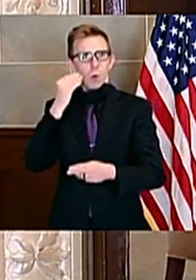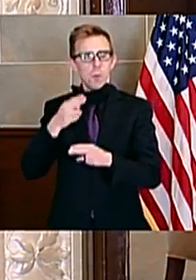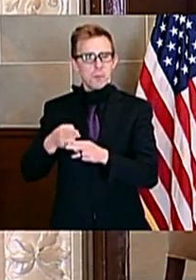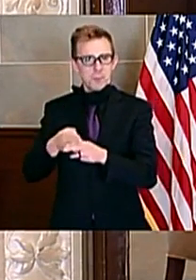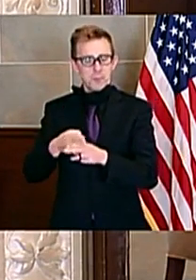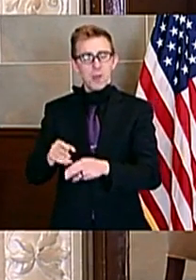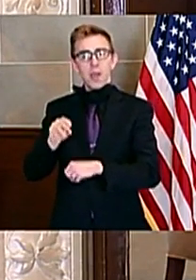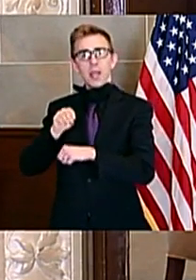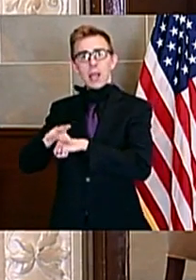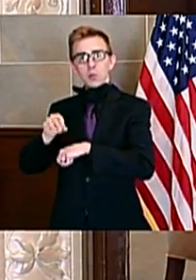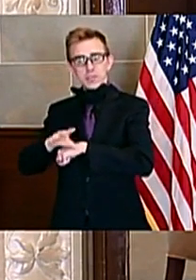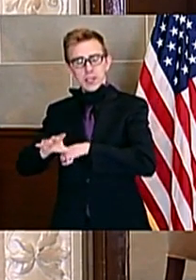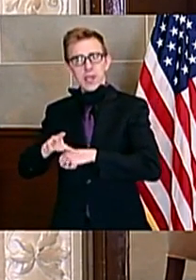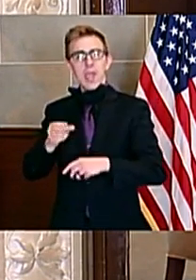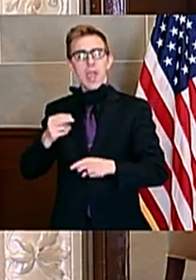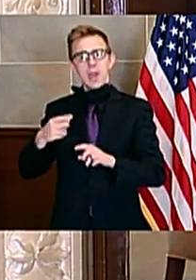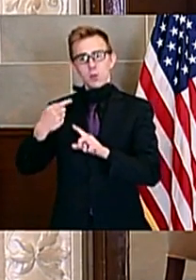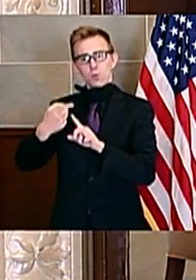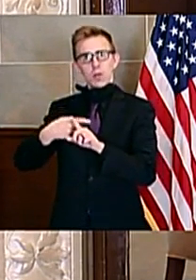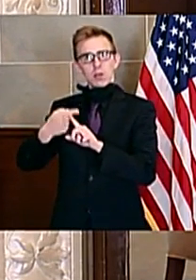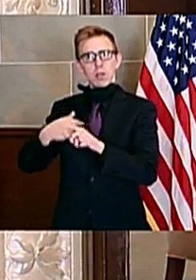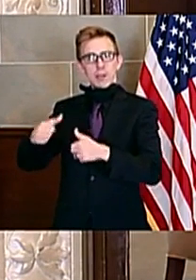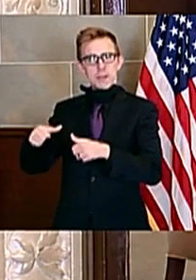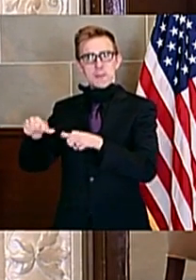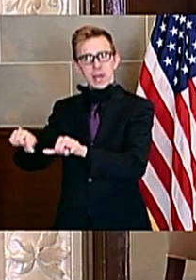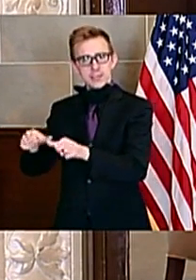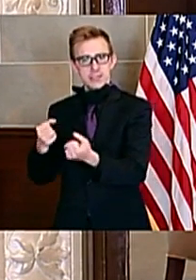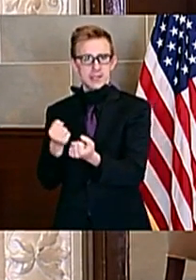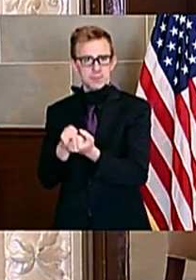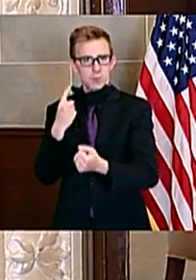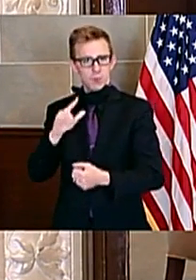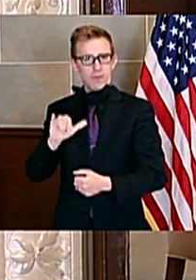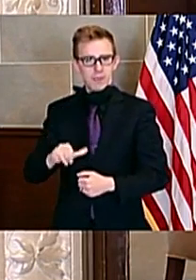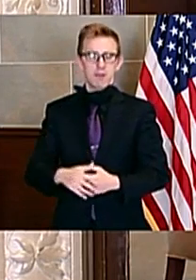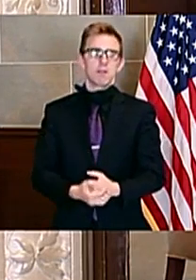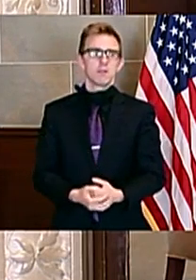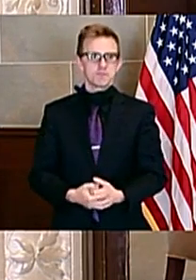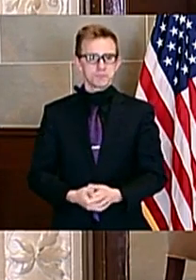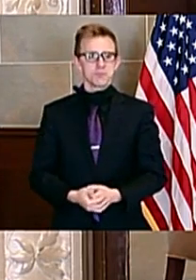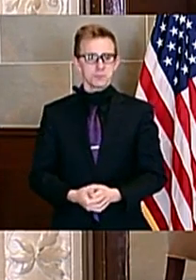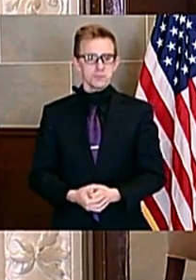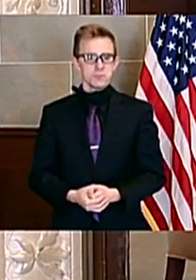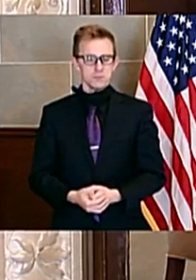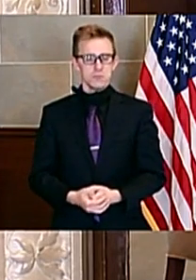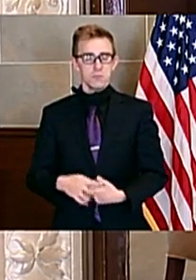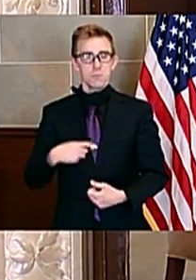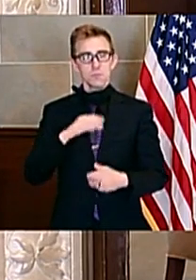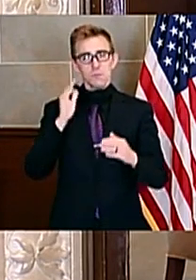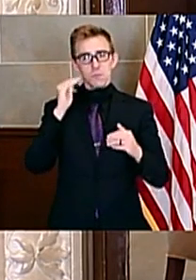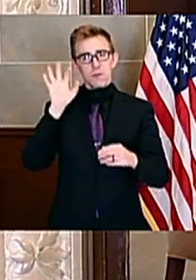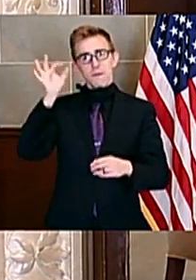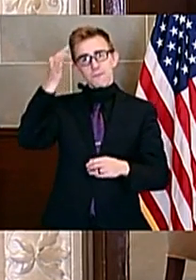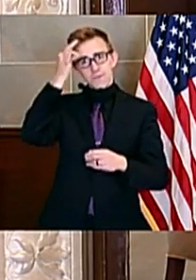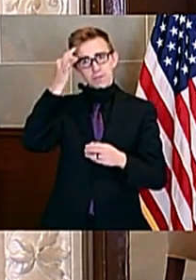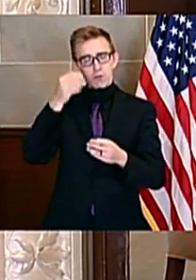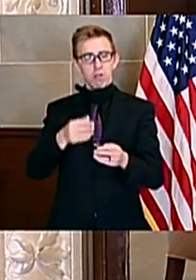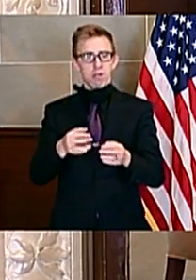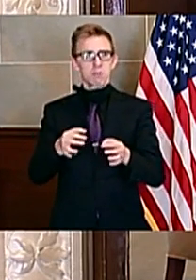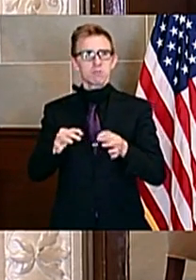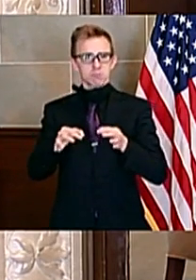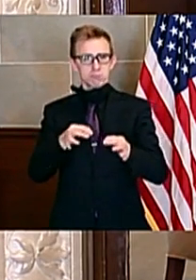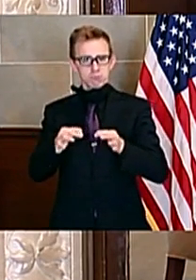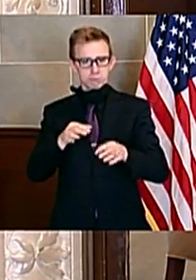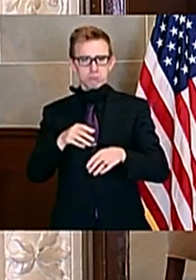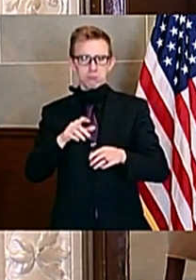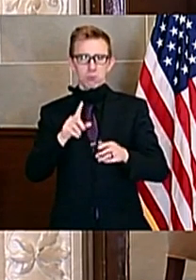and rental deposit assistance. And we anticipate federal guidance on these funds